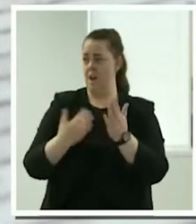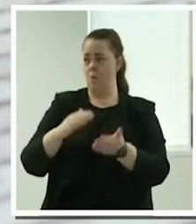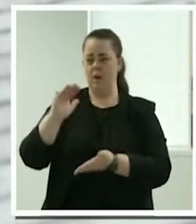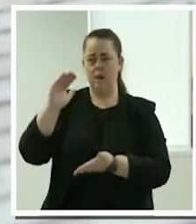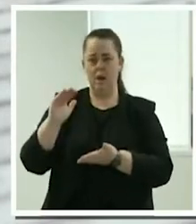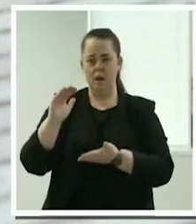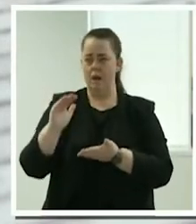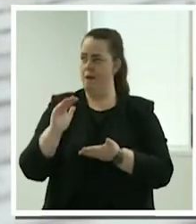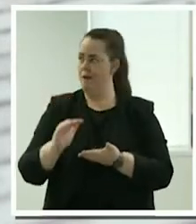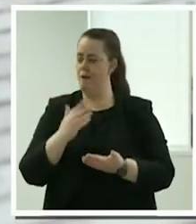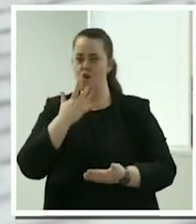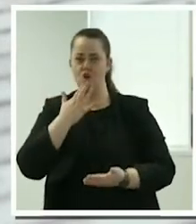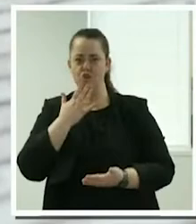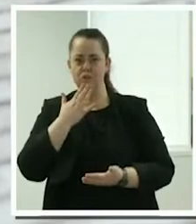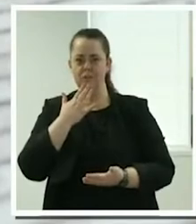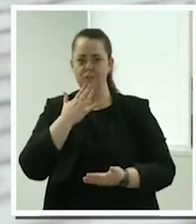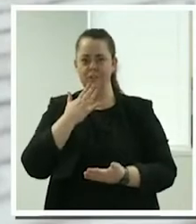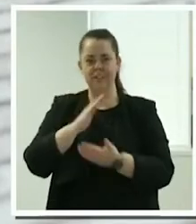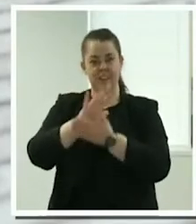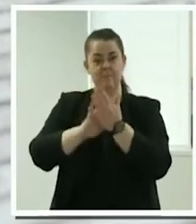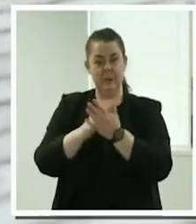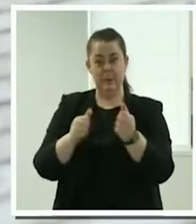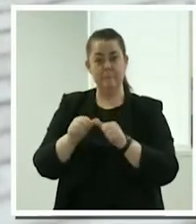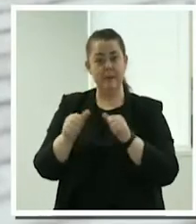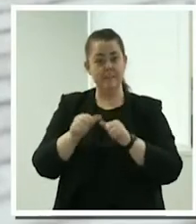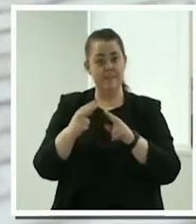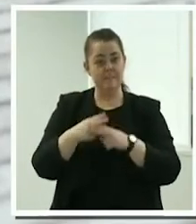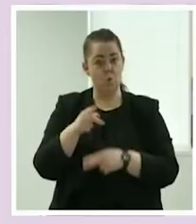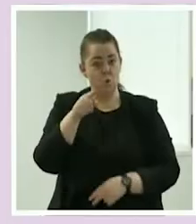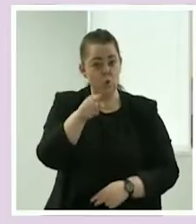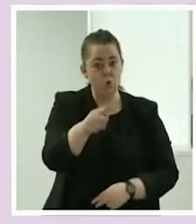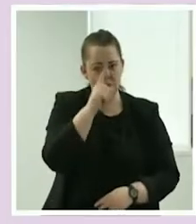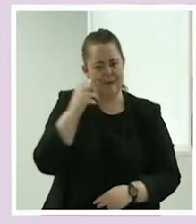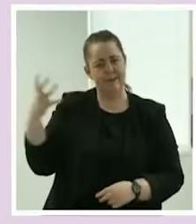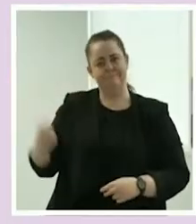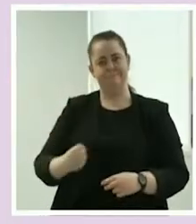and also the people that offer support in terms of the ability to earn more.